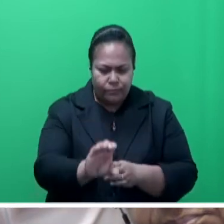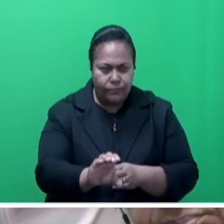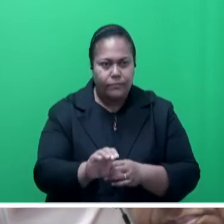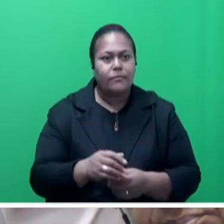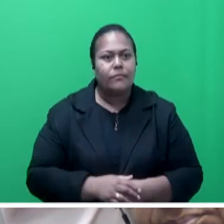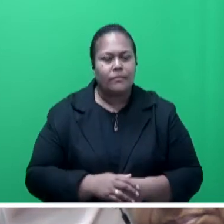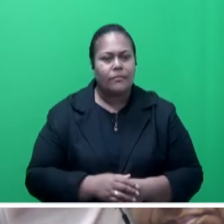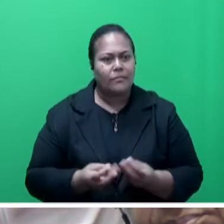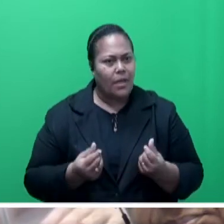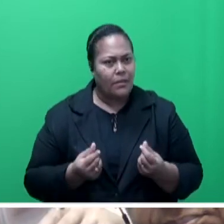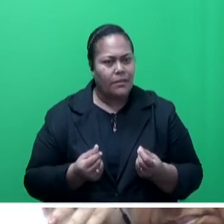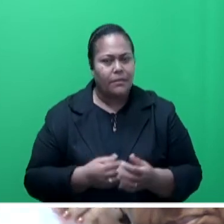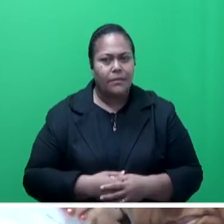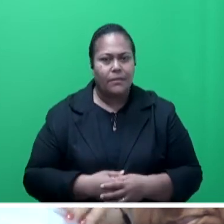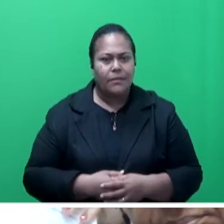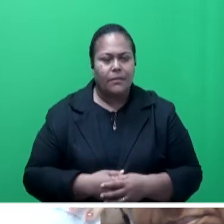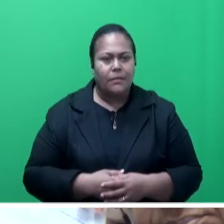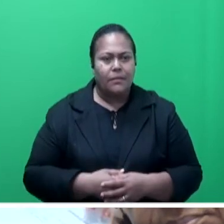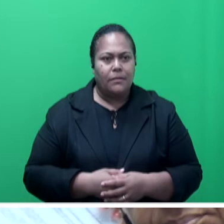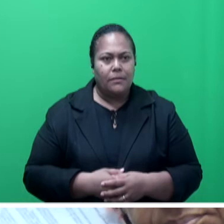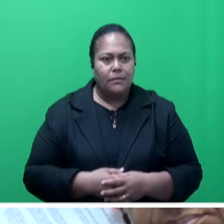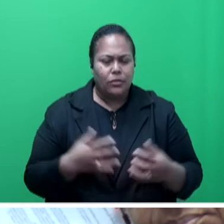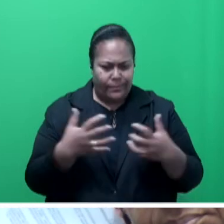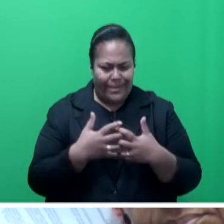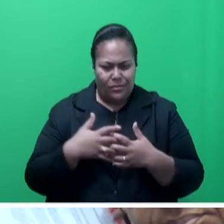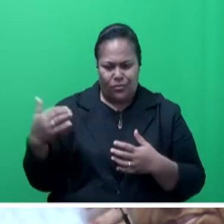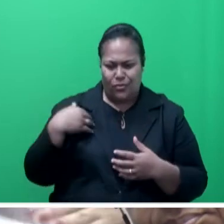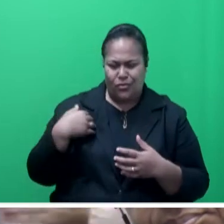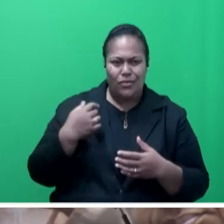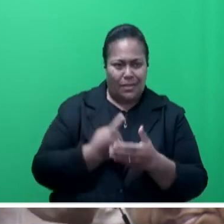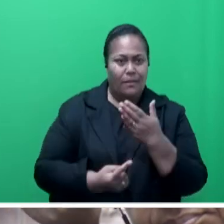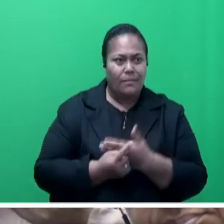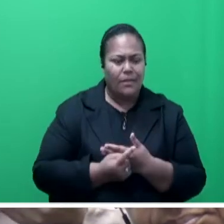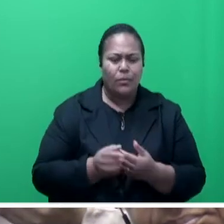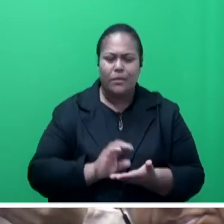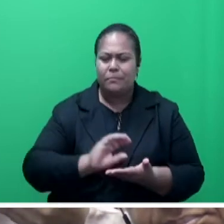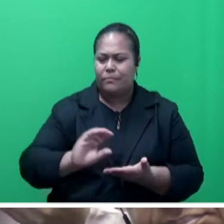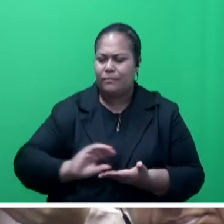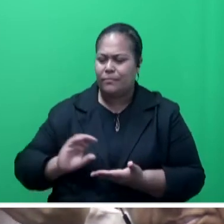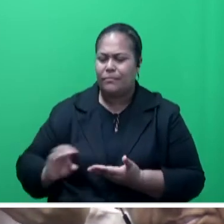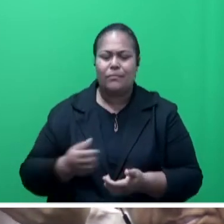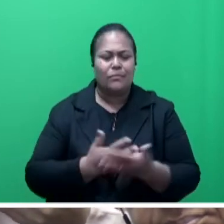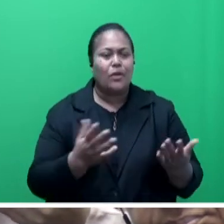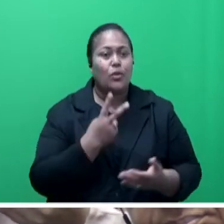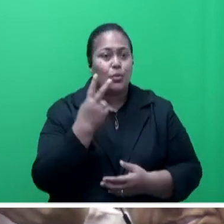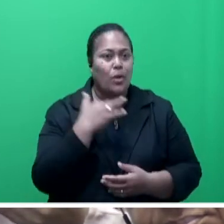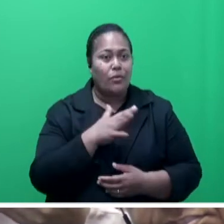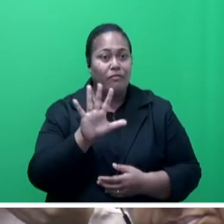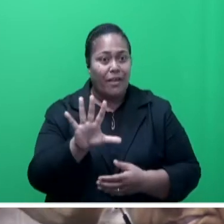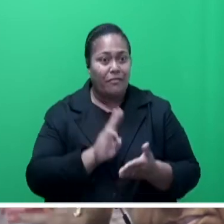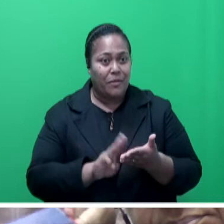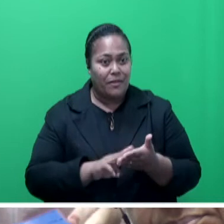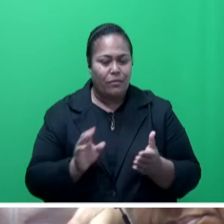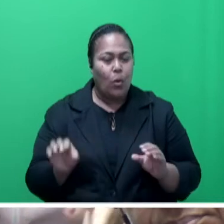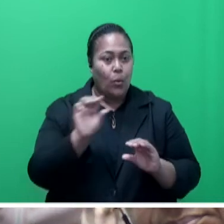of living in respect of this inflationary impact. We've disbursed already $205 million to top of members' balance through the FNPF